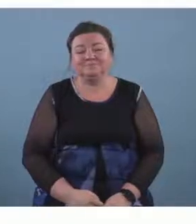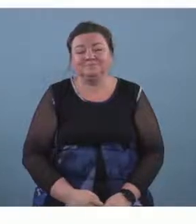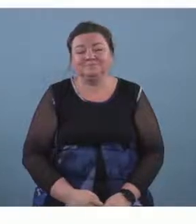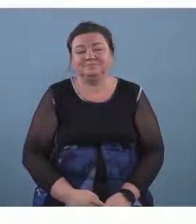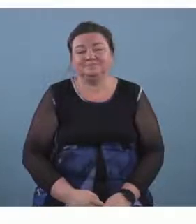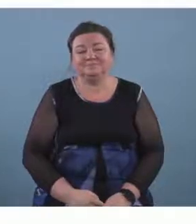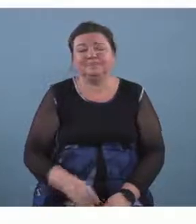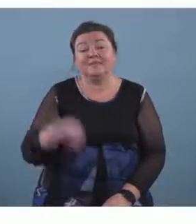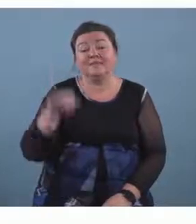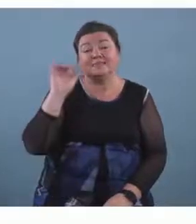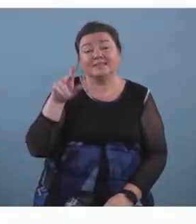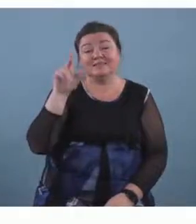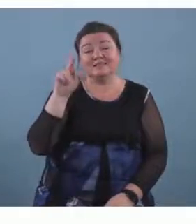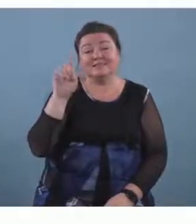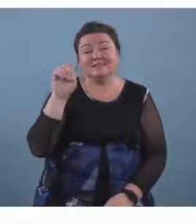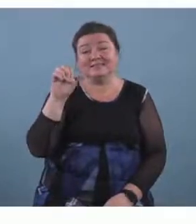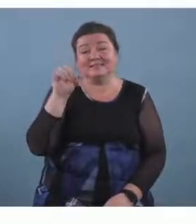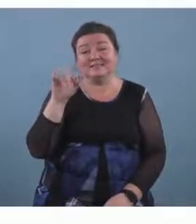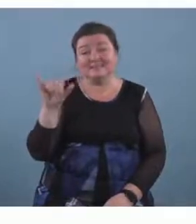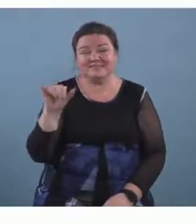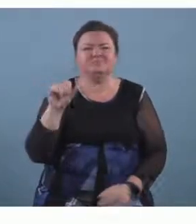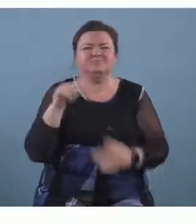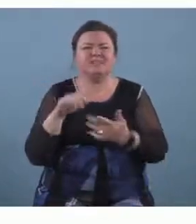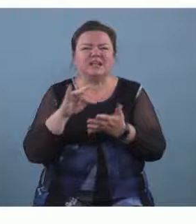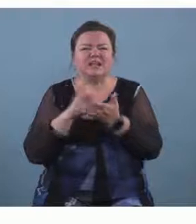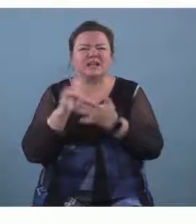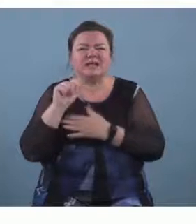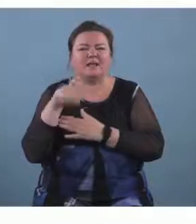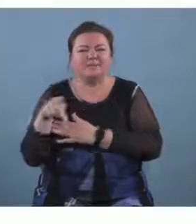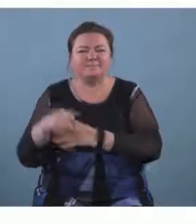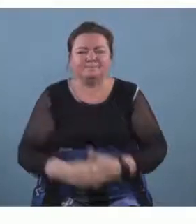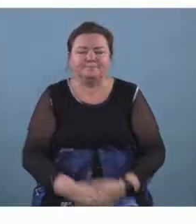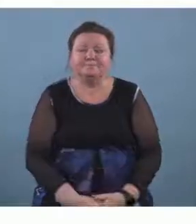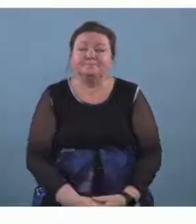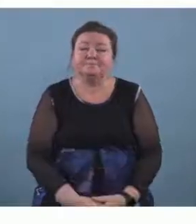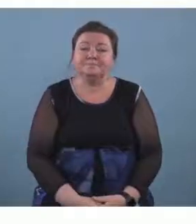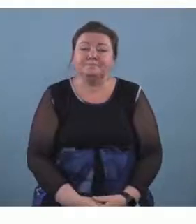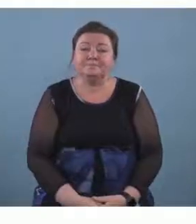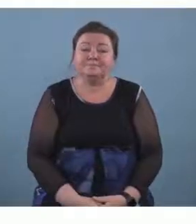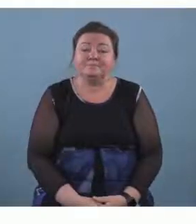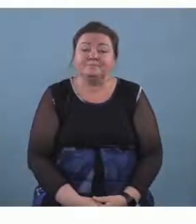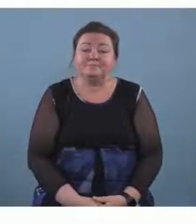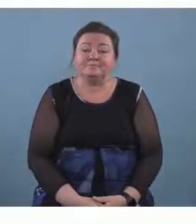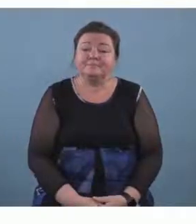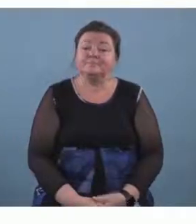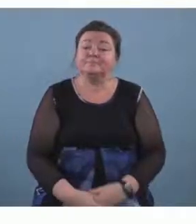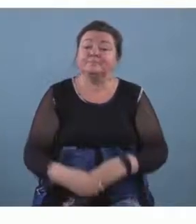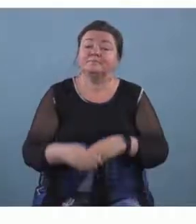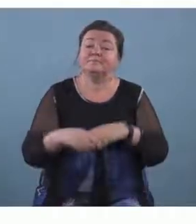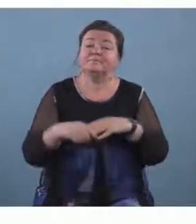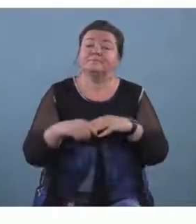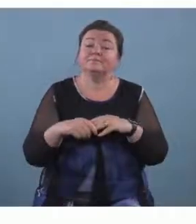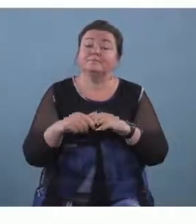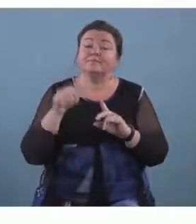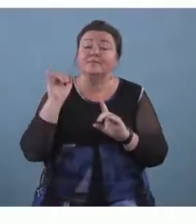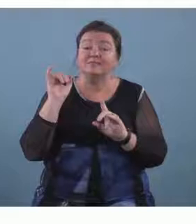um is the koozie app um how do i remember this